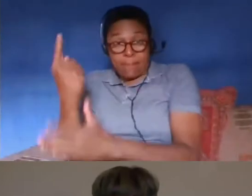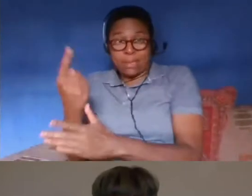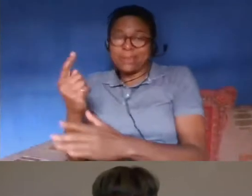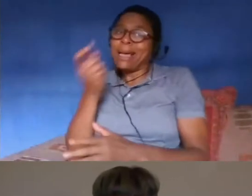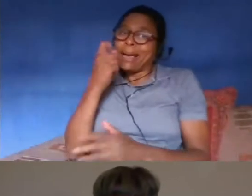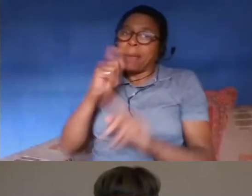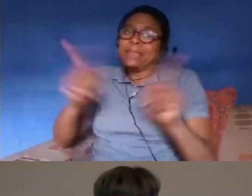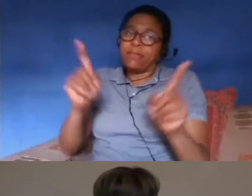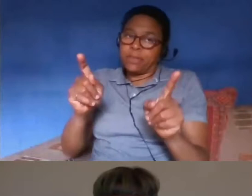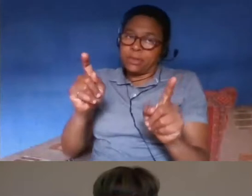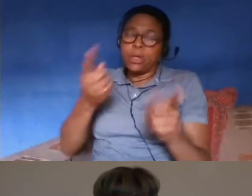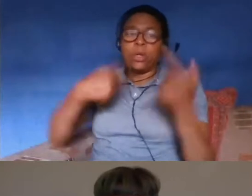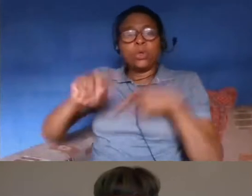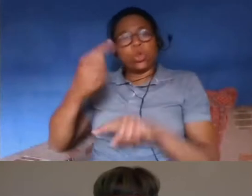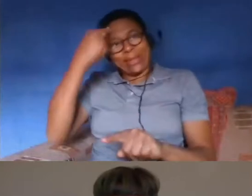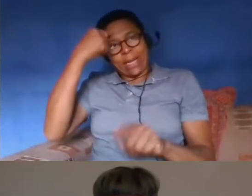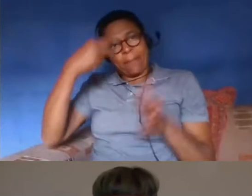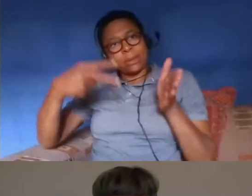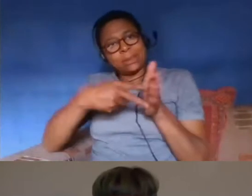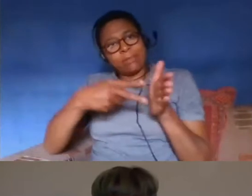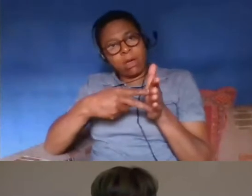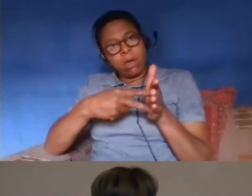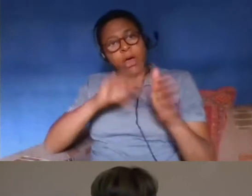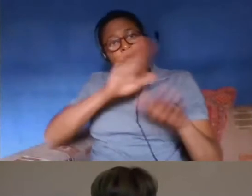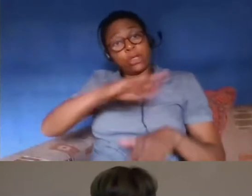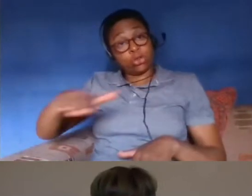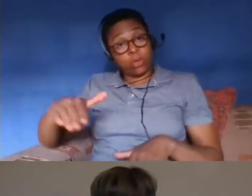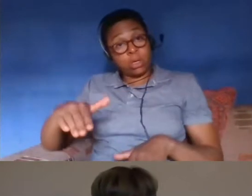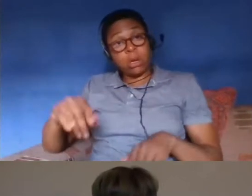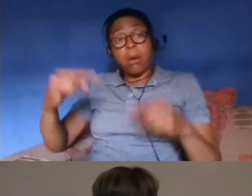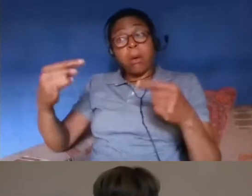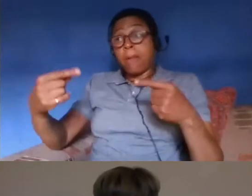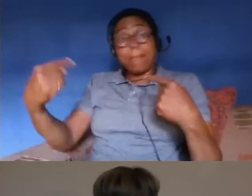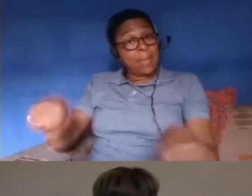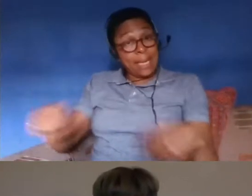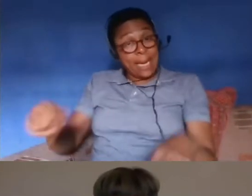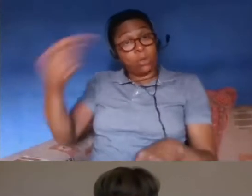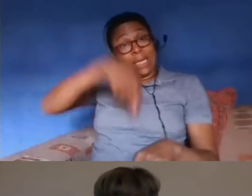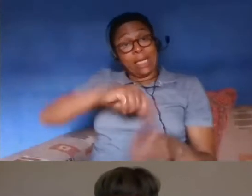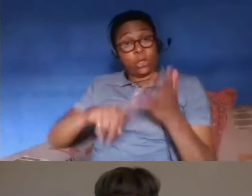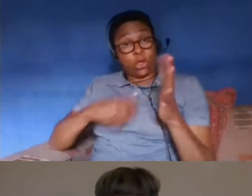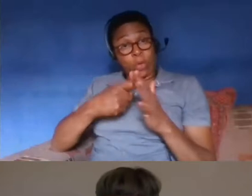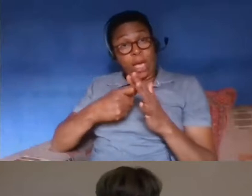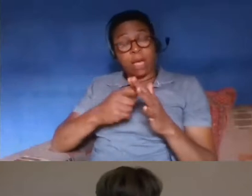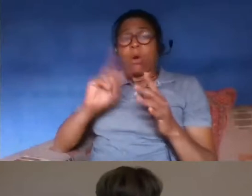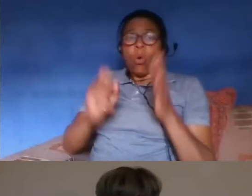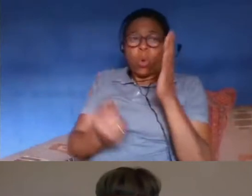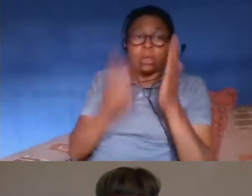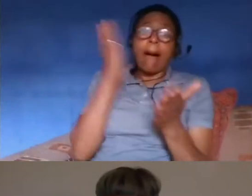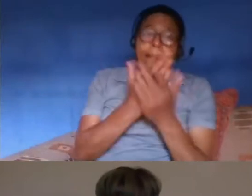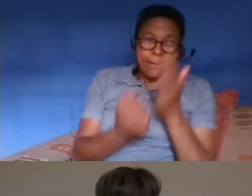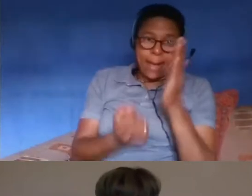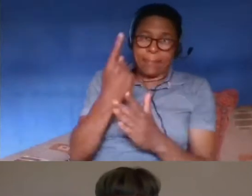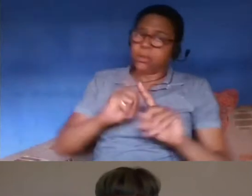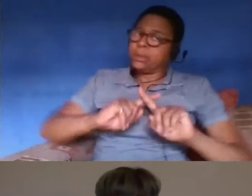children what was promised in terms of them being allowed into this country and what has actually happened is is quite